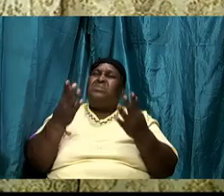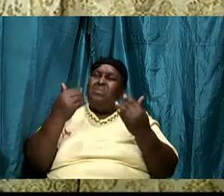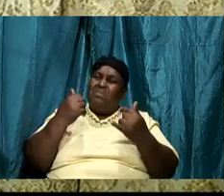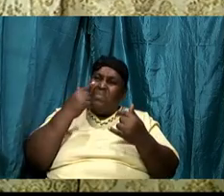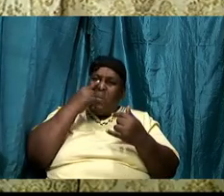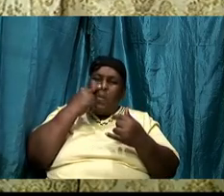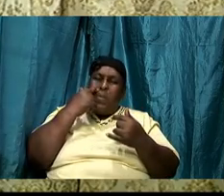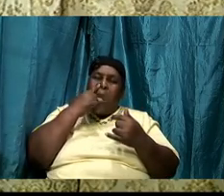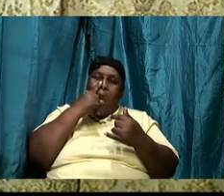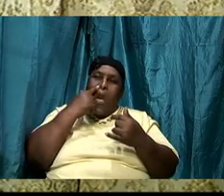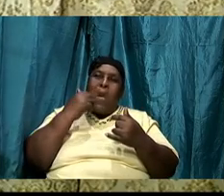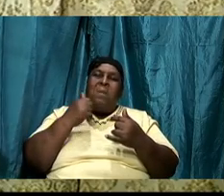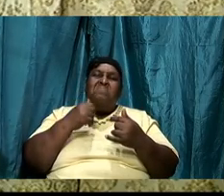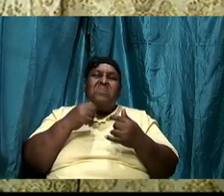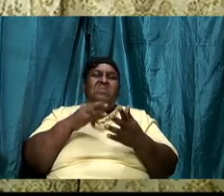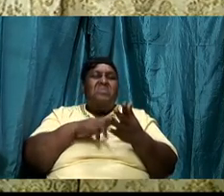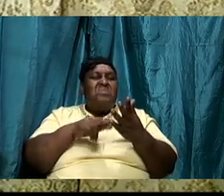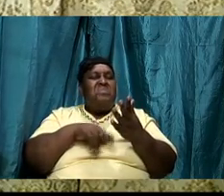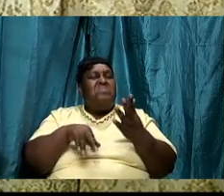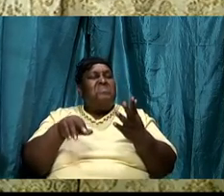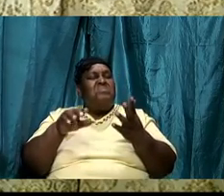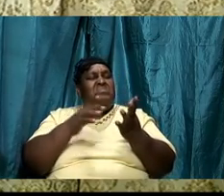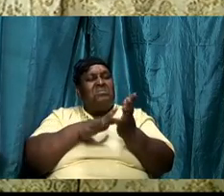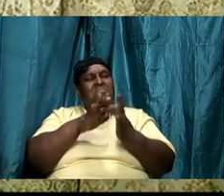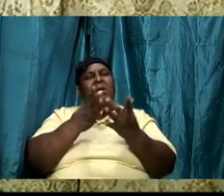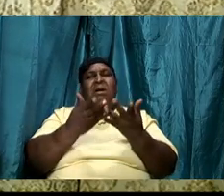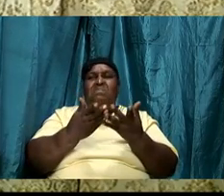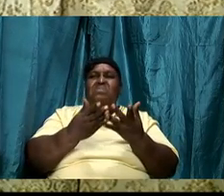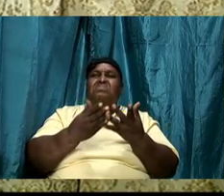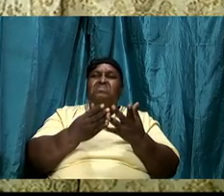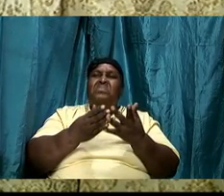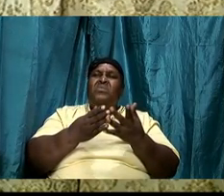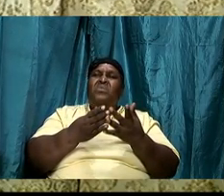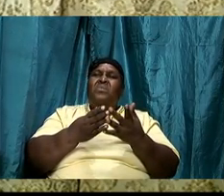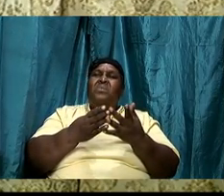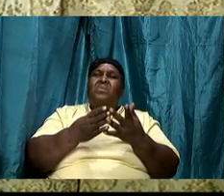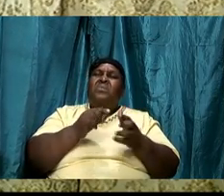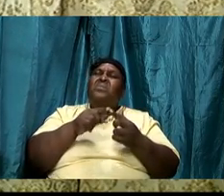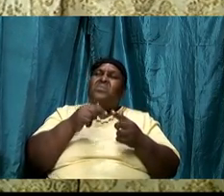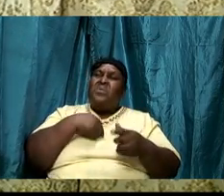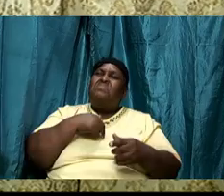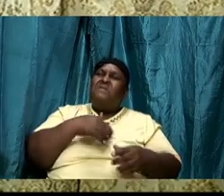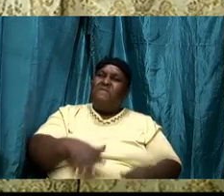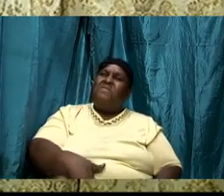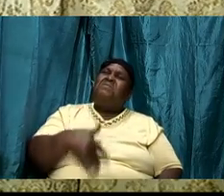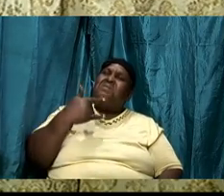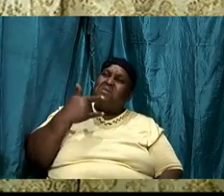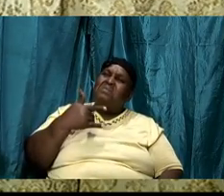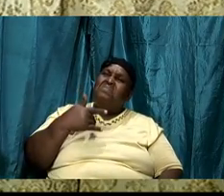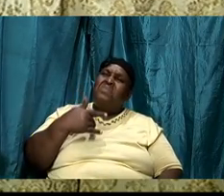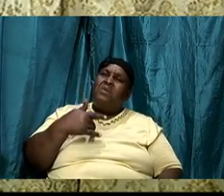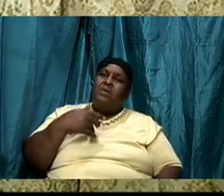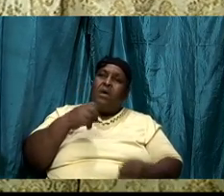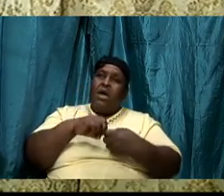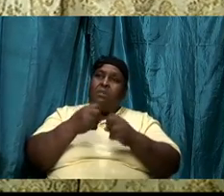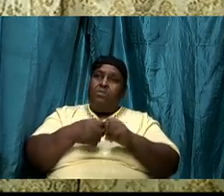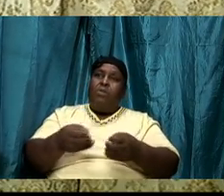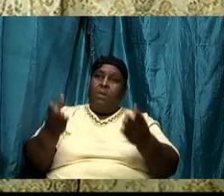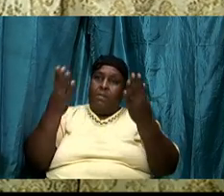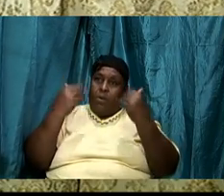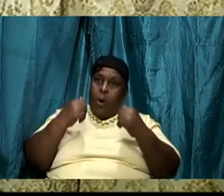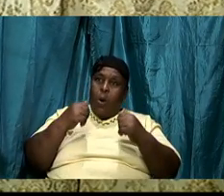I read the Bible when I get the chance I pray when I get the chance and and and situation confronts you in life